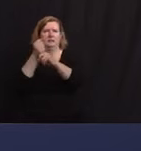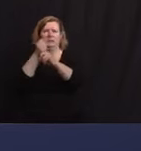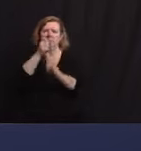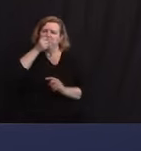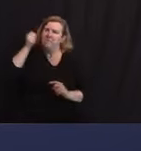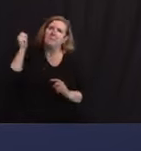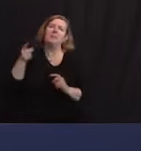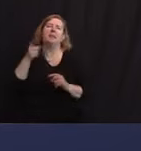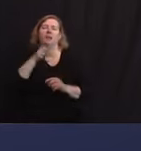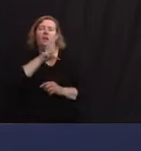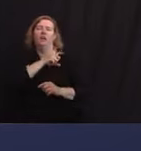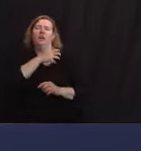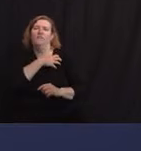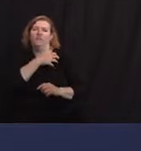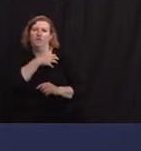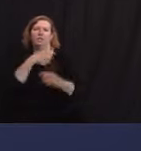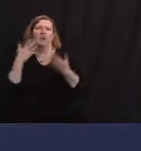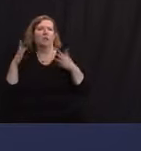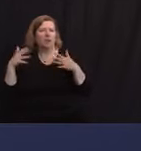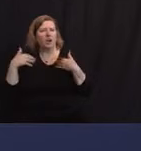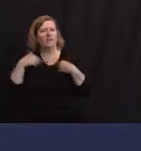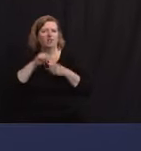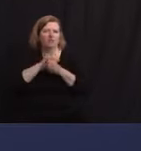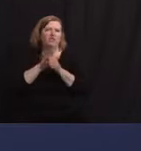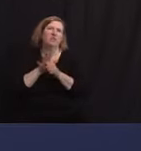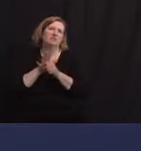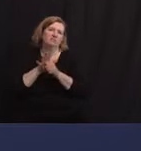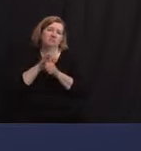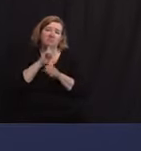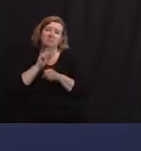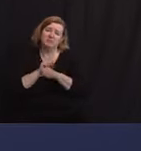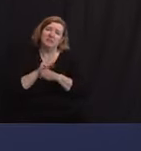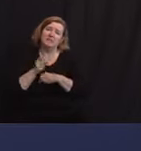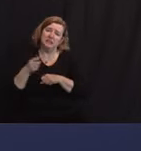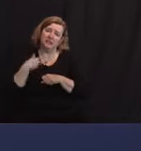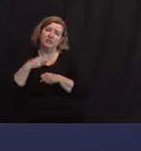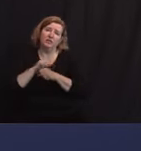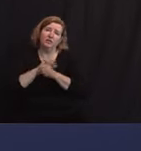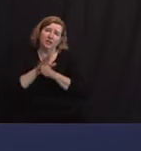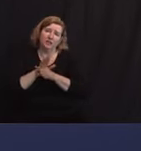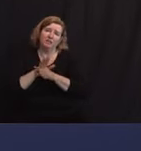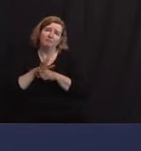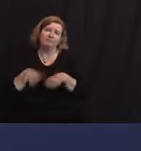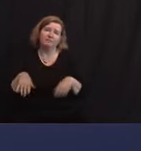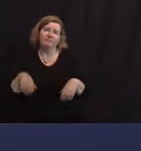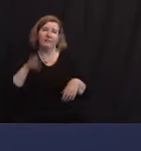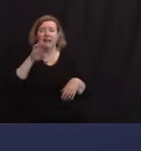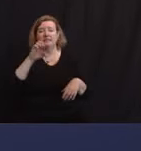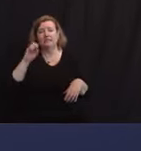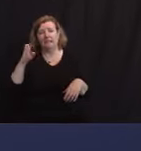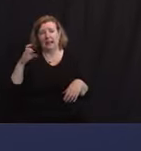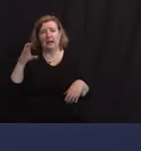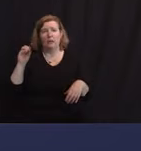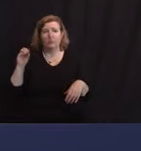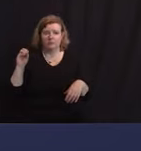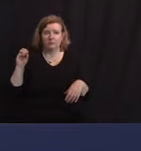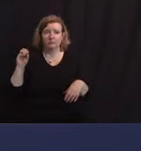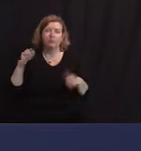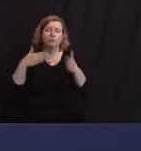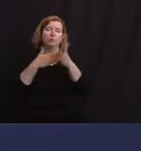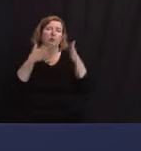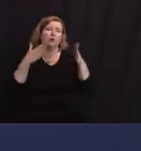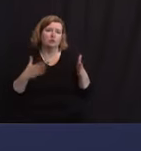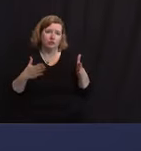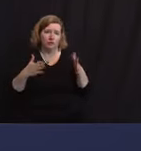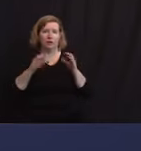COVID positive. So, Essex County Prosecutor's Office is reviewing additional charges that are pending against that individual in